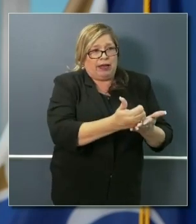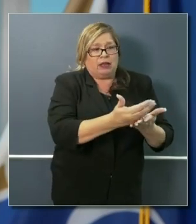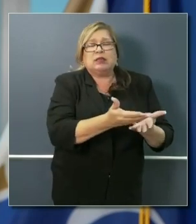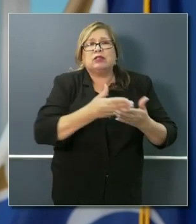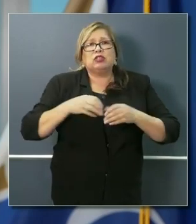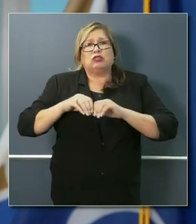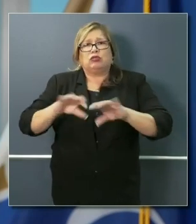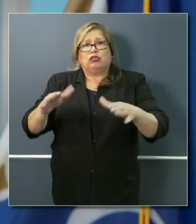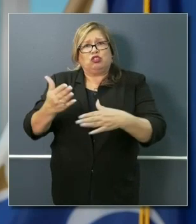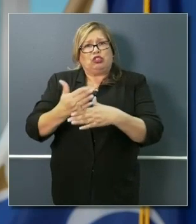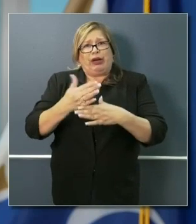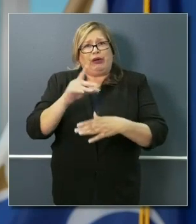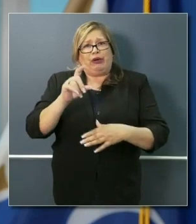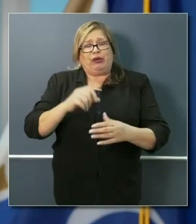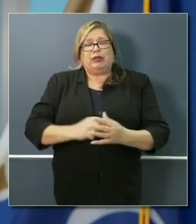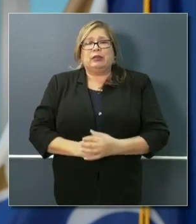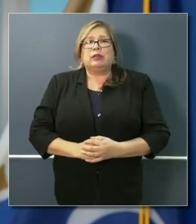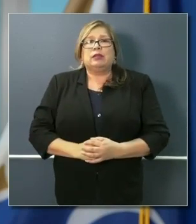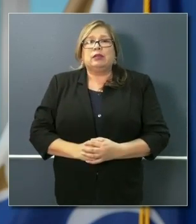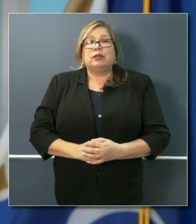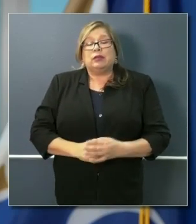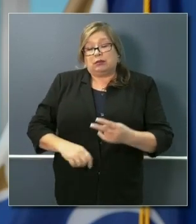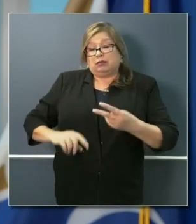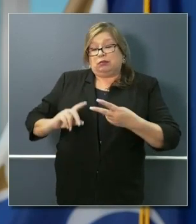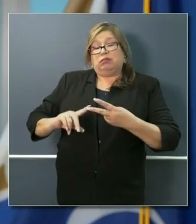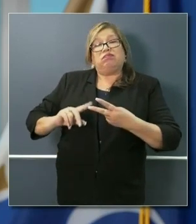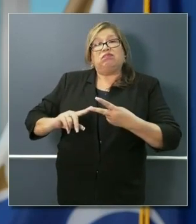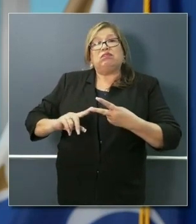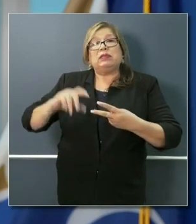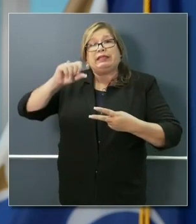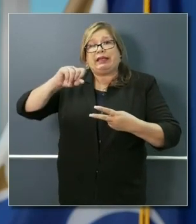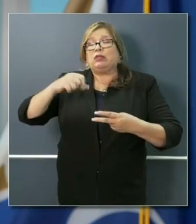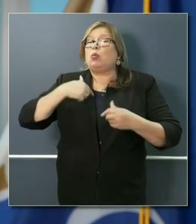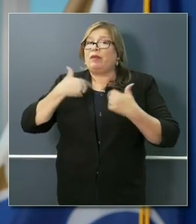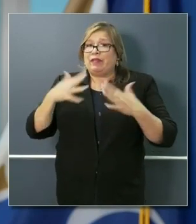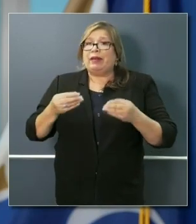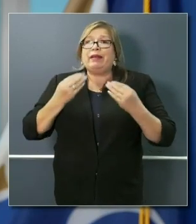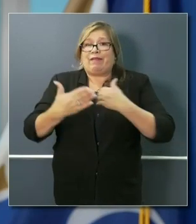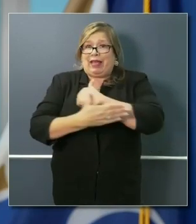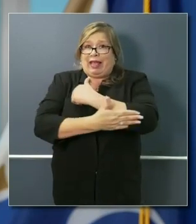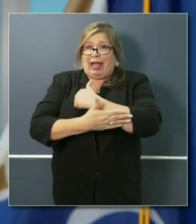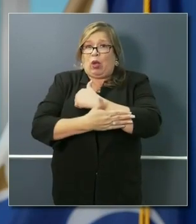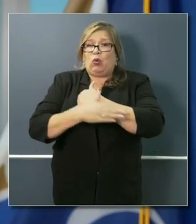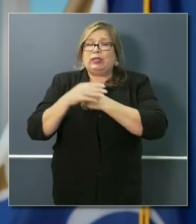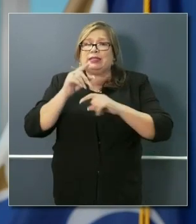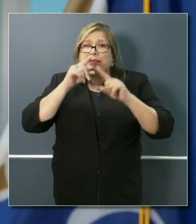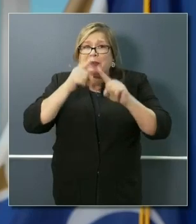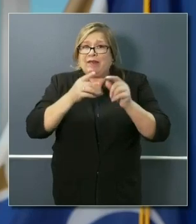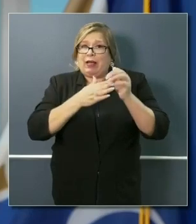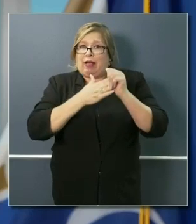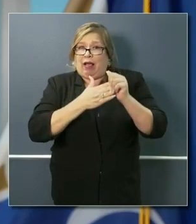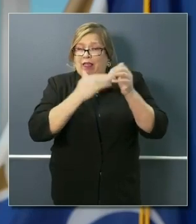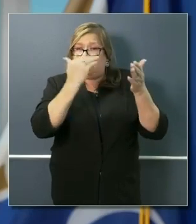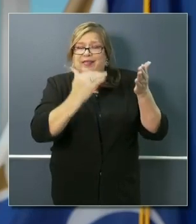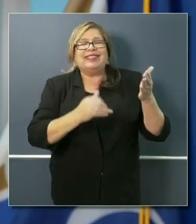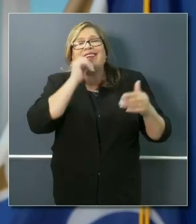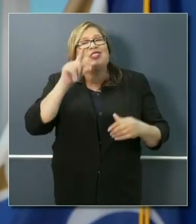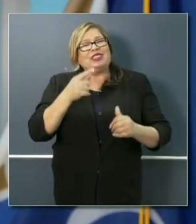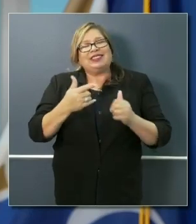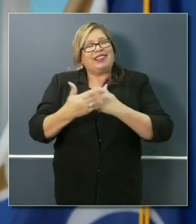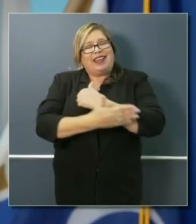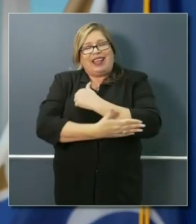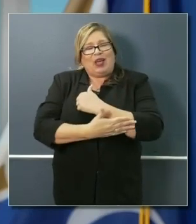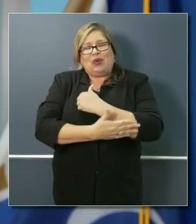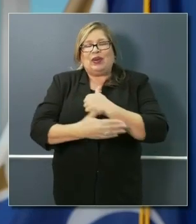Well, very, very specific guidelines have been sent out to the county some time ago, not just the counties. I'll remind you there's really four